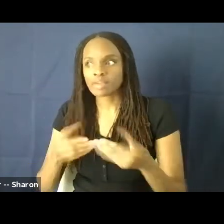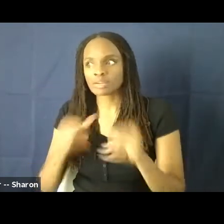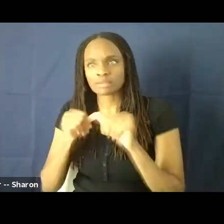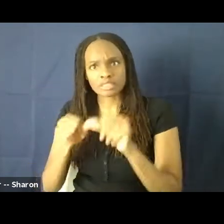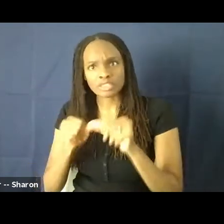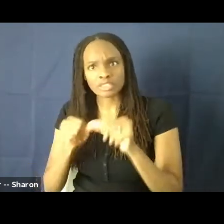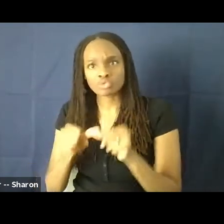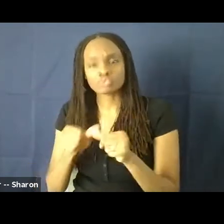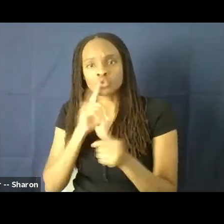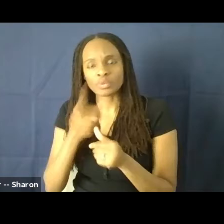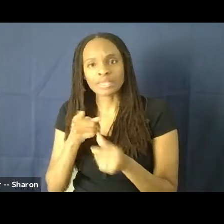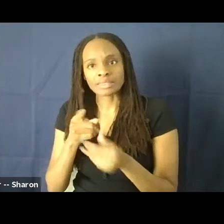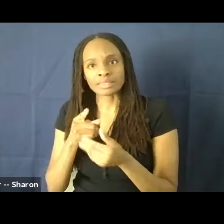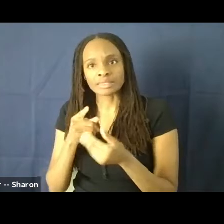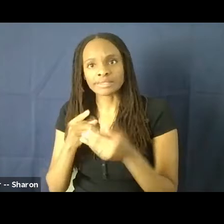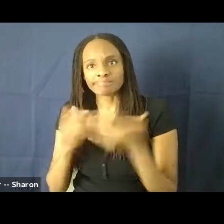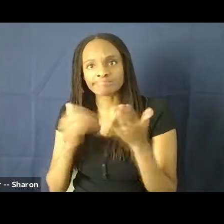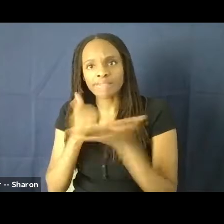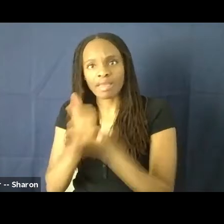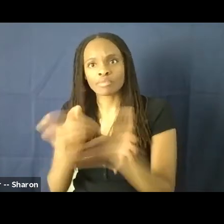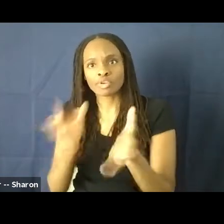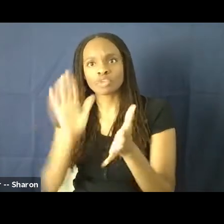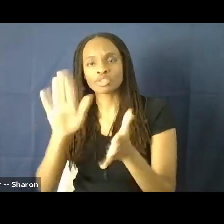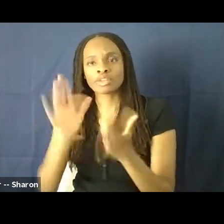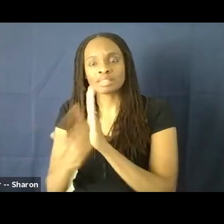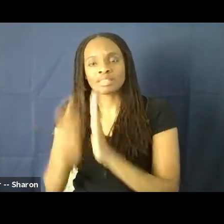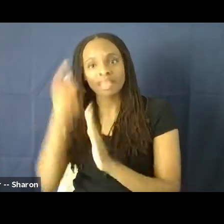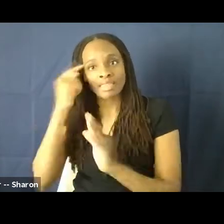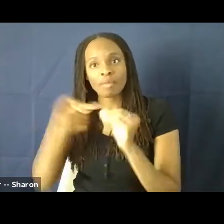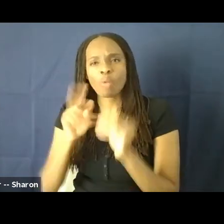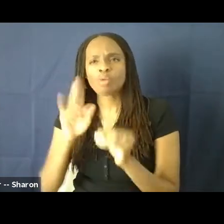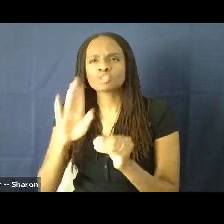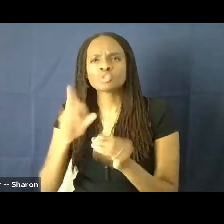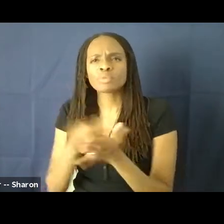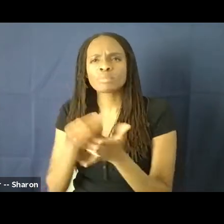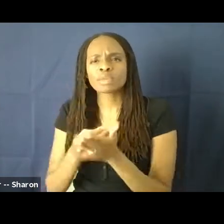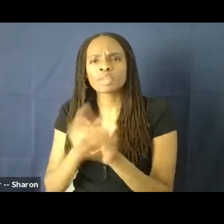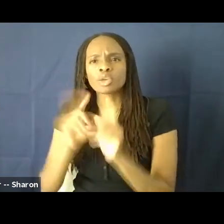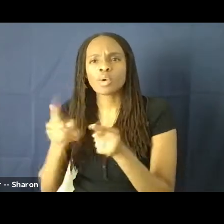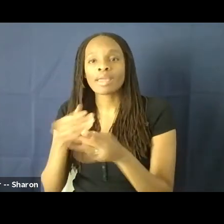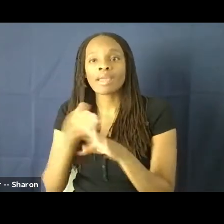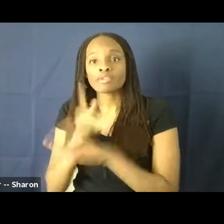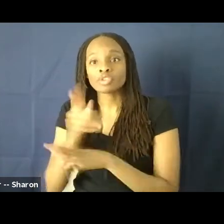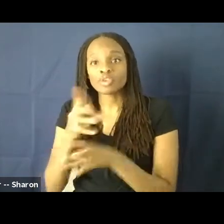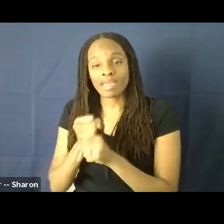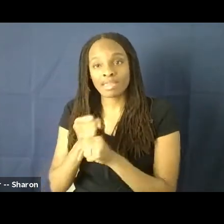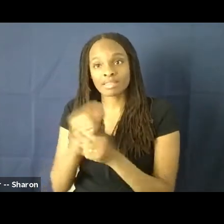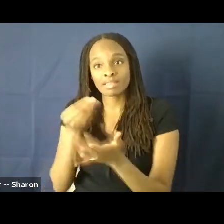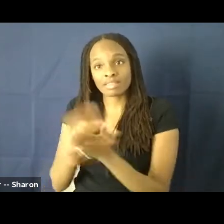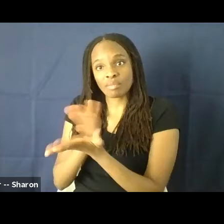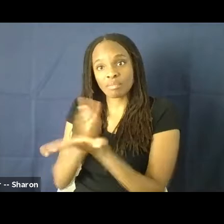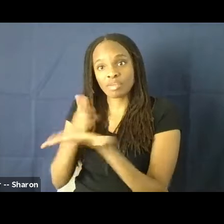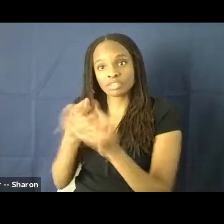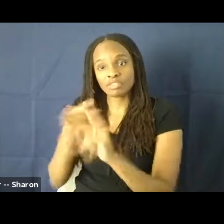And it's also about thinking about where your dollars are going. Once you get the budget from the people in power